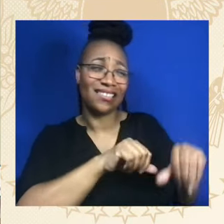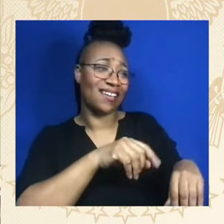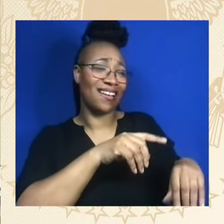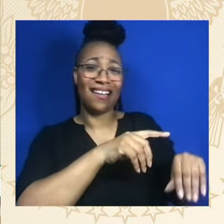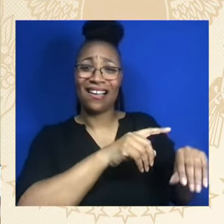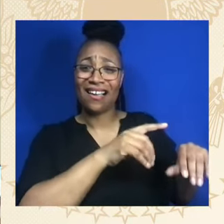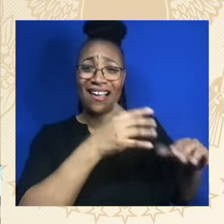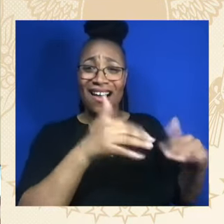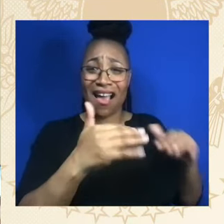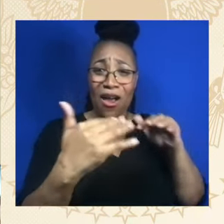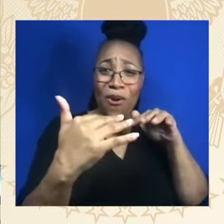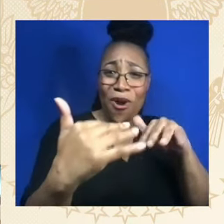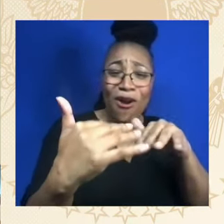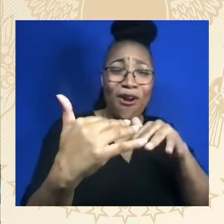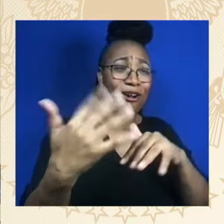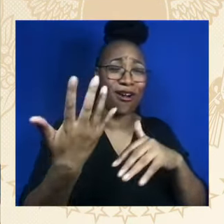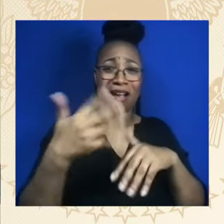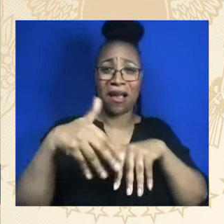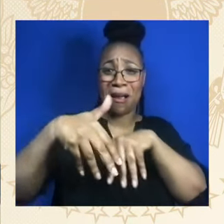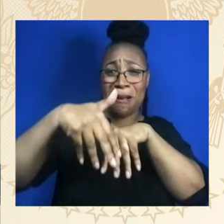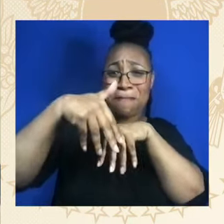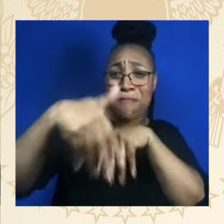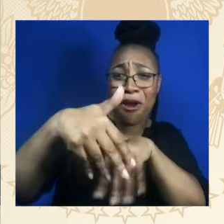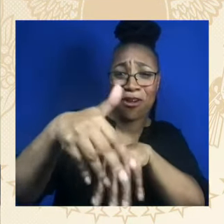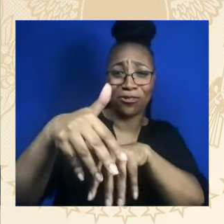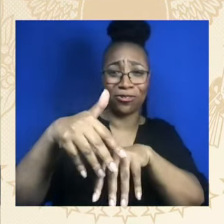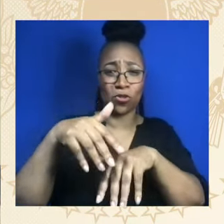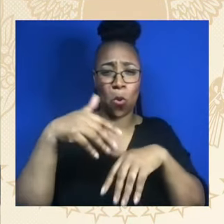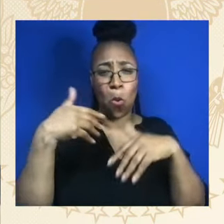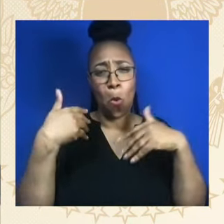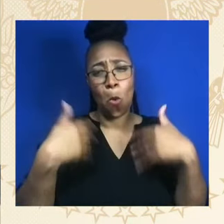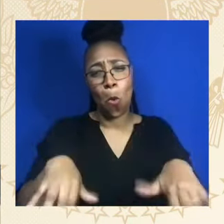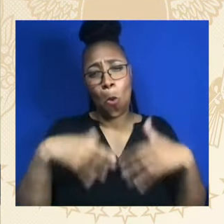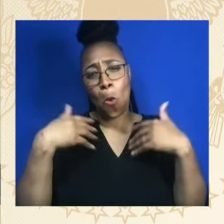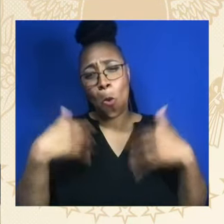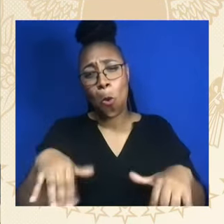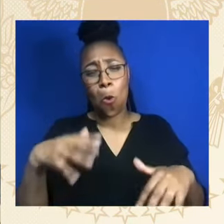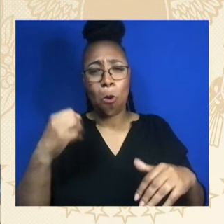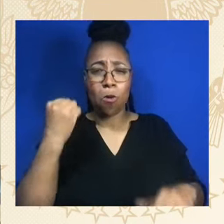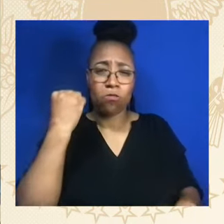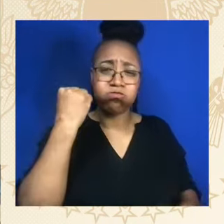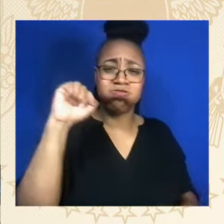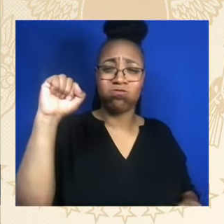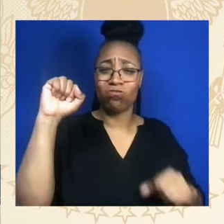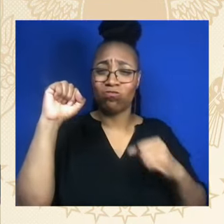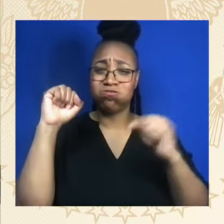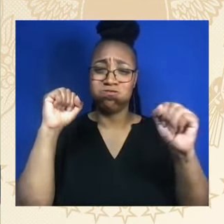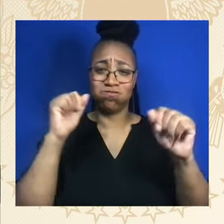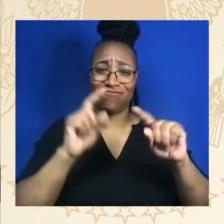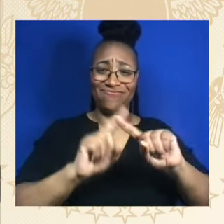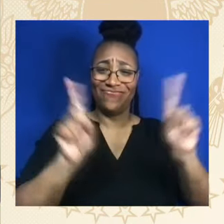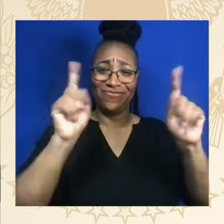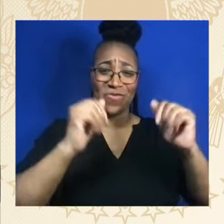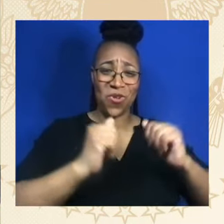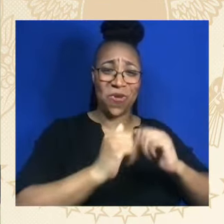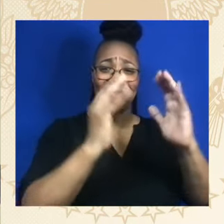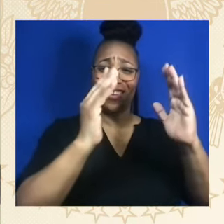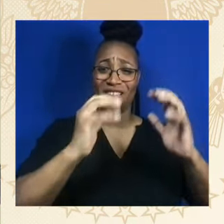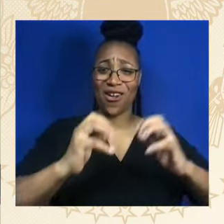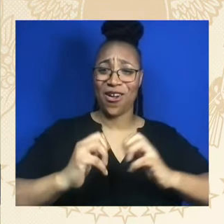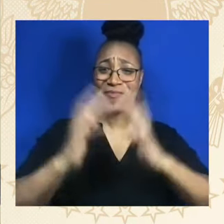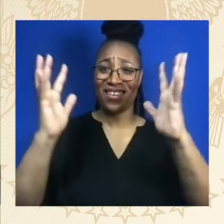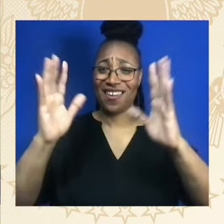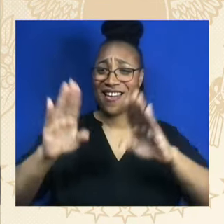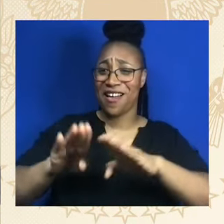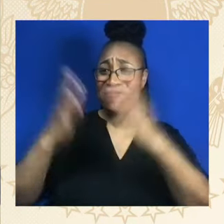tall and sat in, from astronauts who blazed a trail to the stars